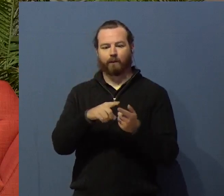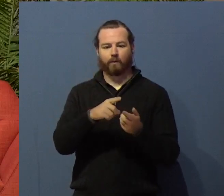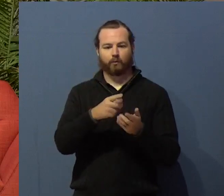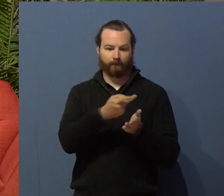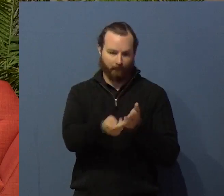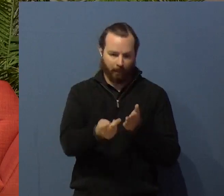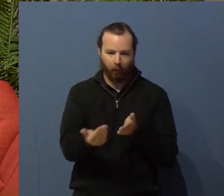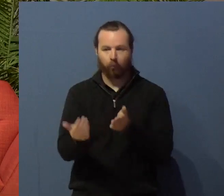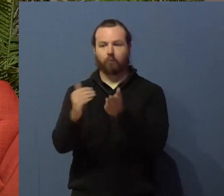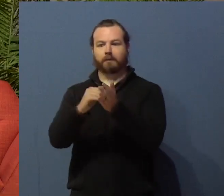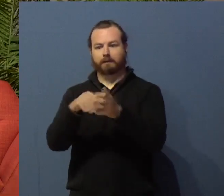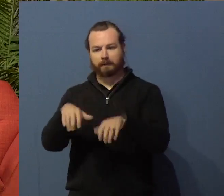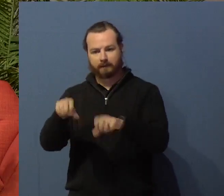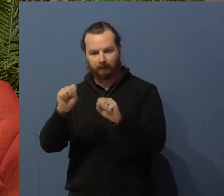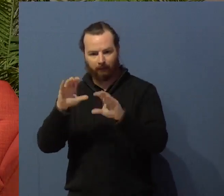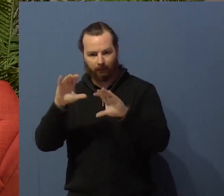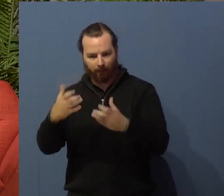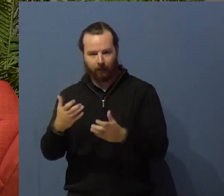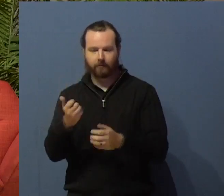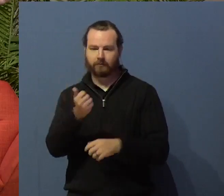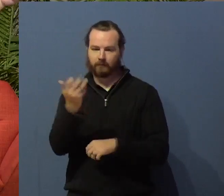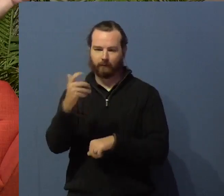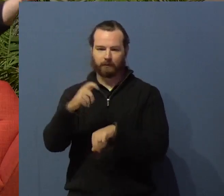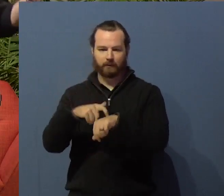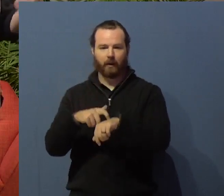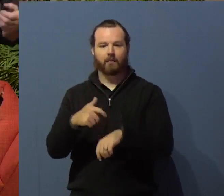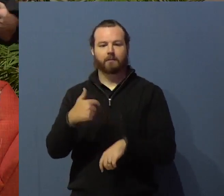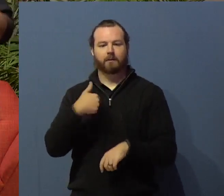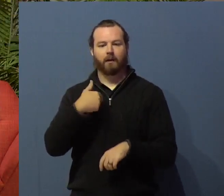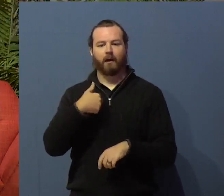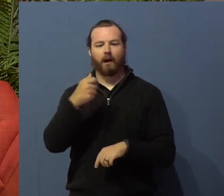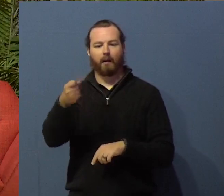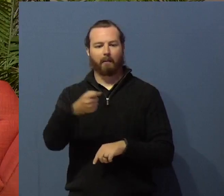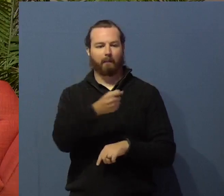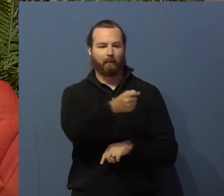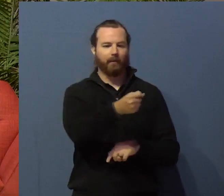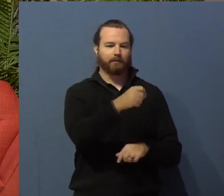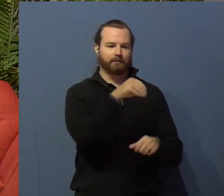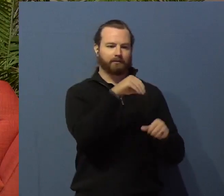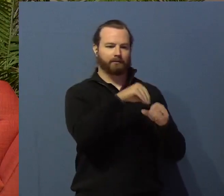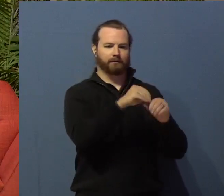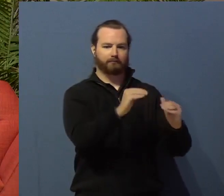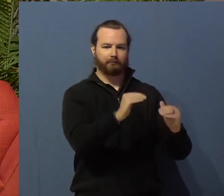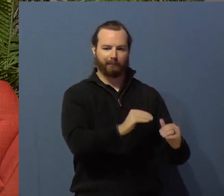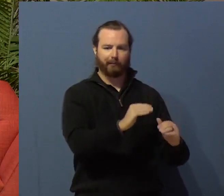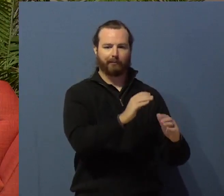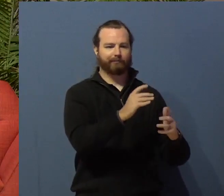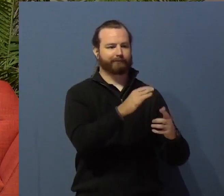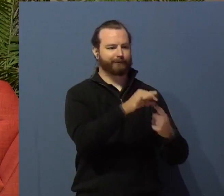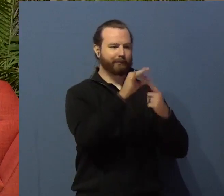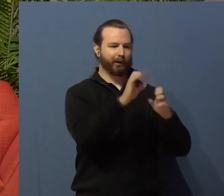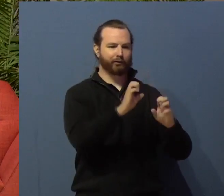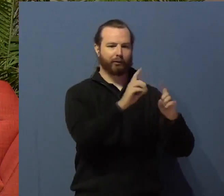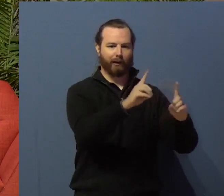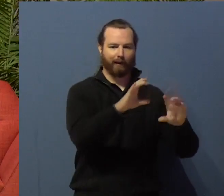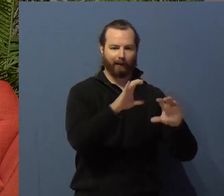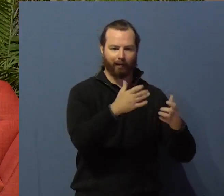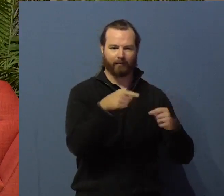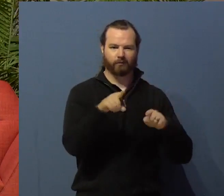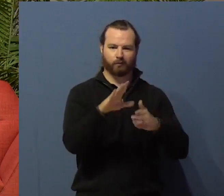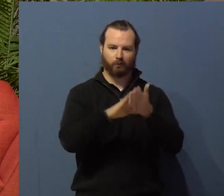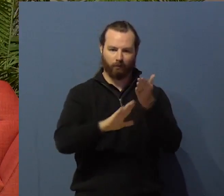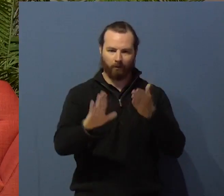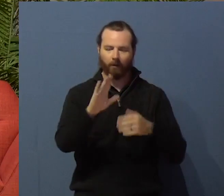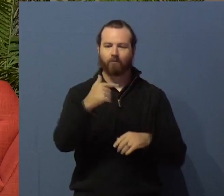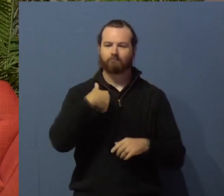the college level version of being in special ed classes. So, there's a number of challenges that I can empathize with,